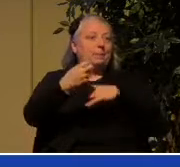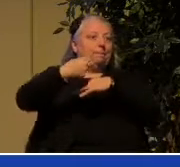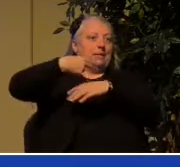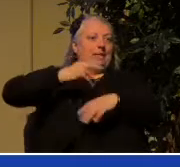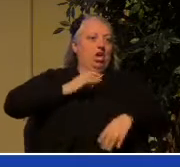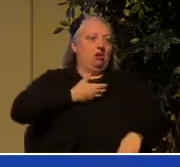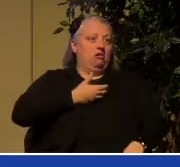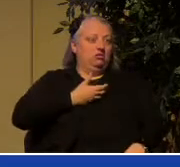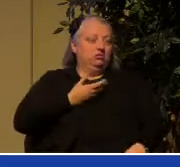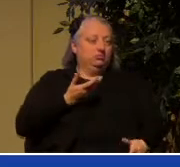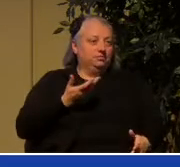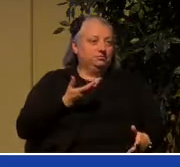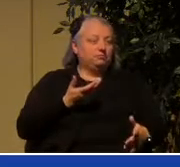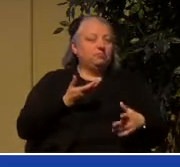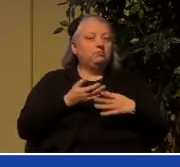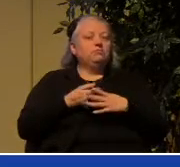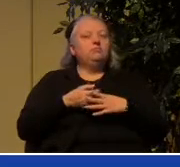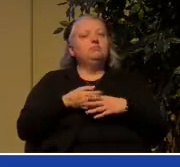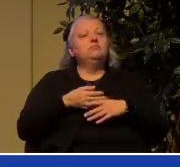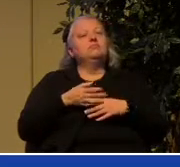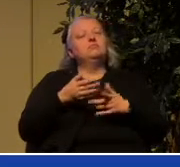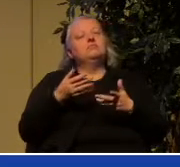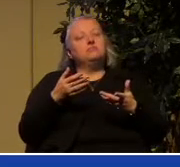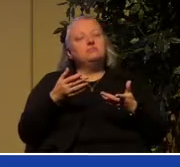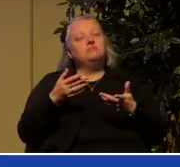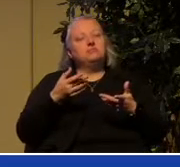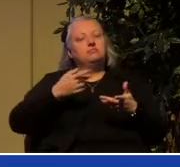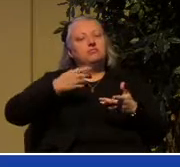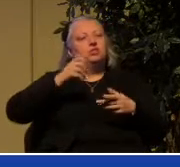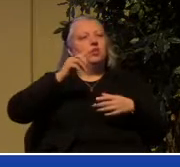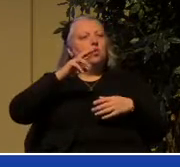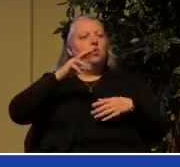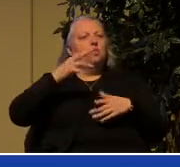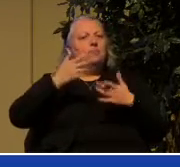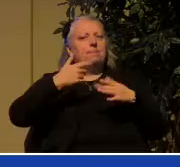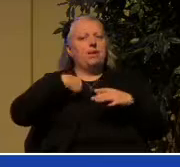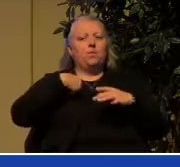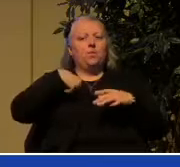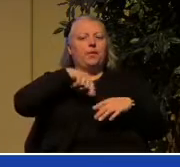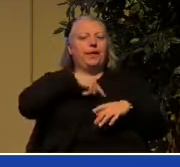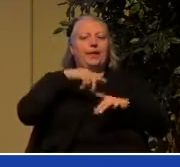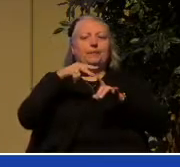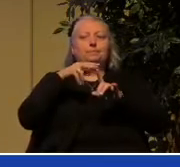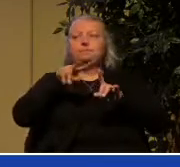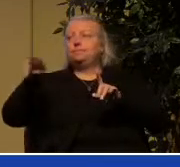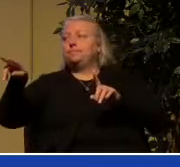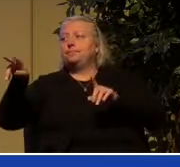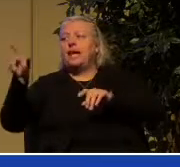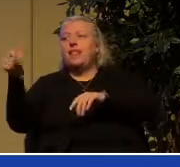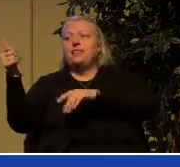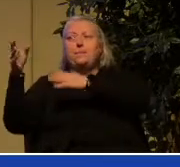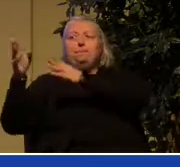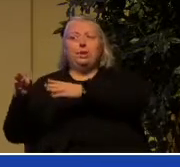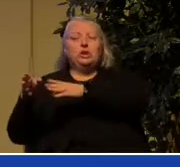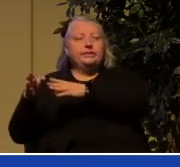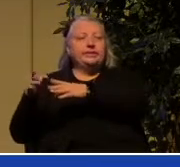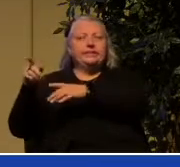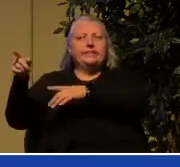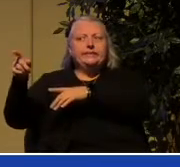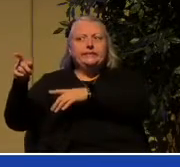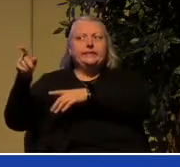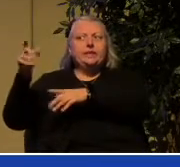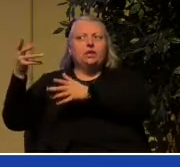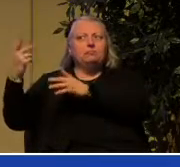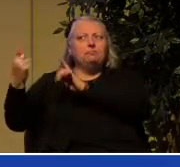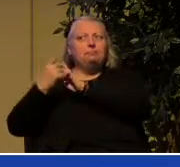course of life, to the degree to which we have looked to other people, sometimes we are disappointed because they're not meeting our